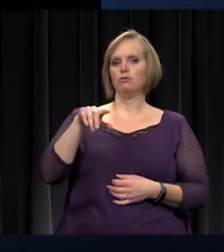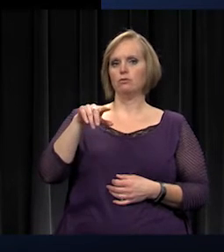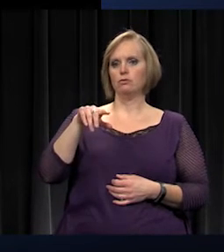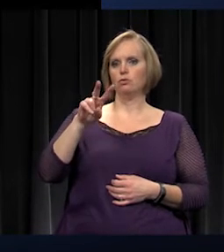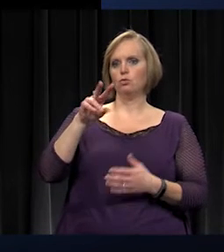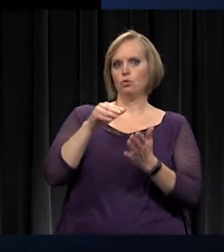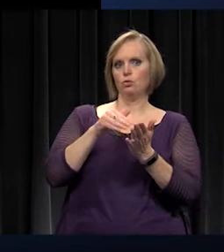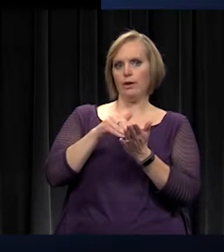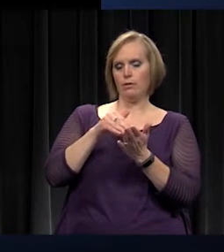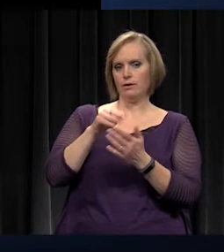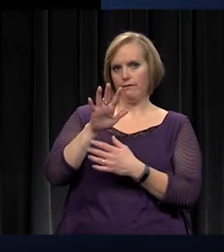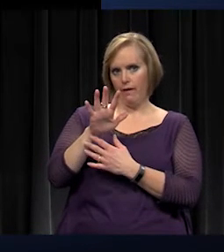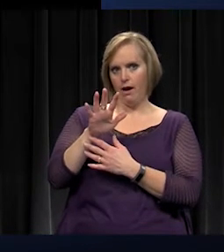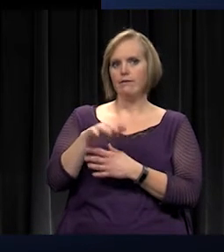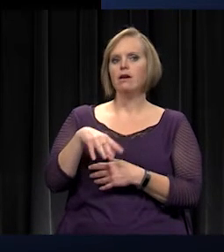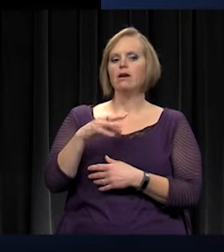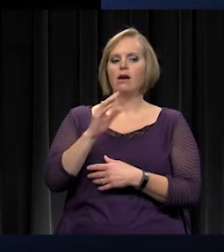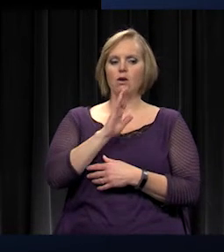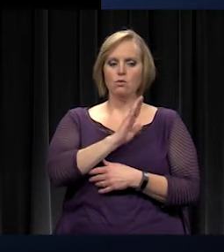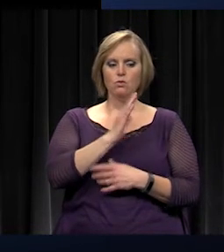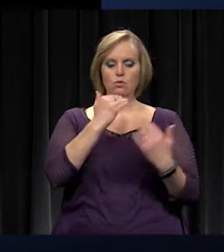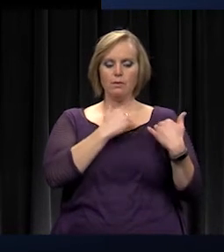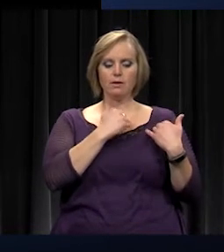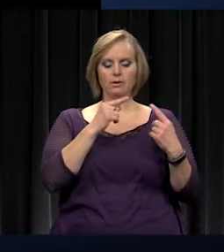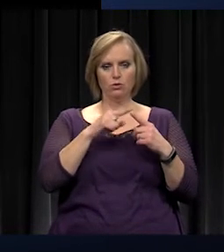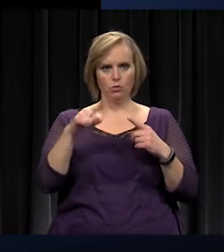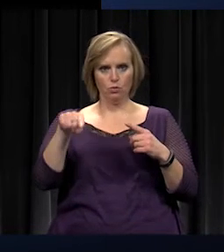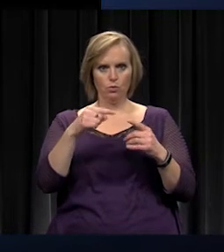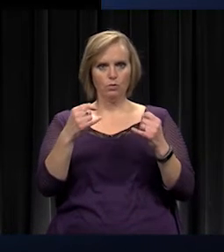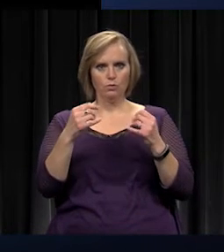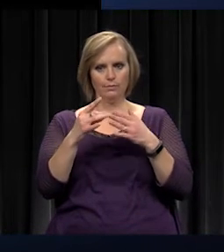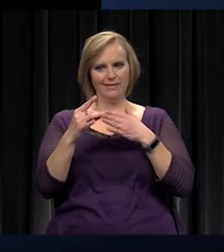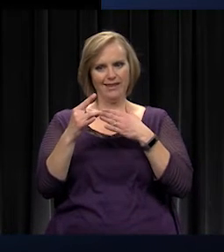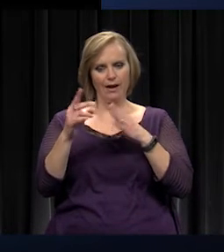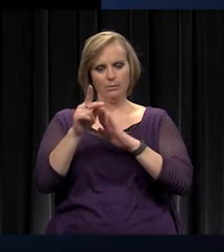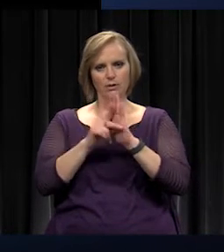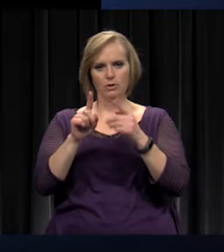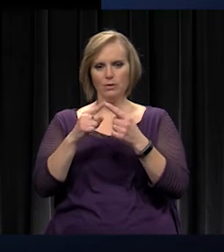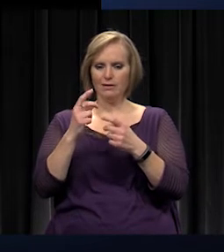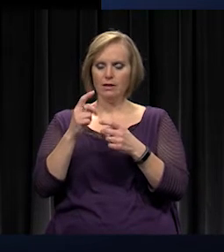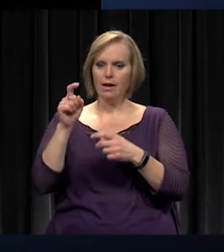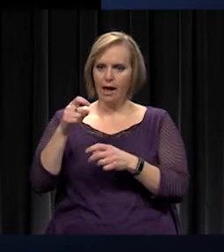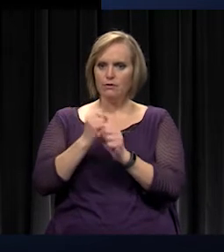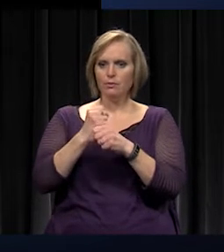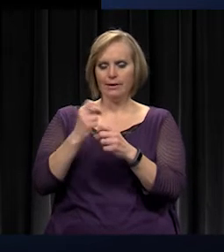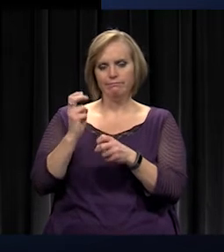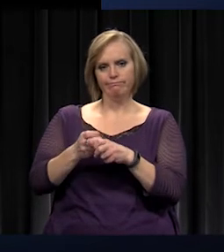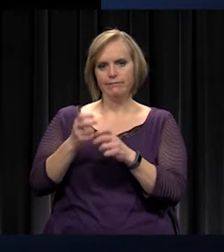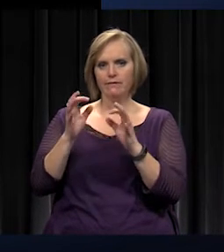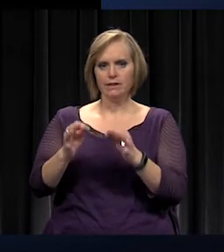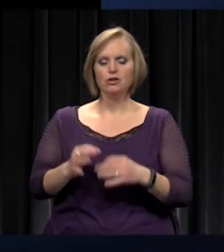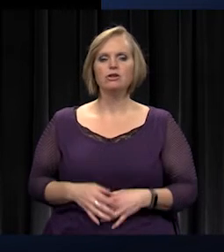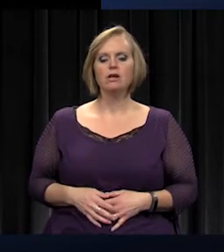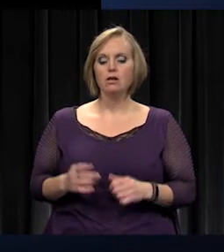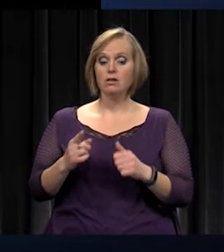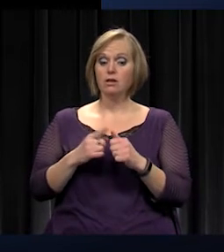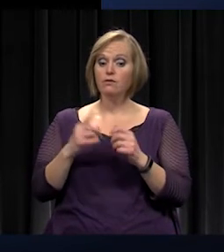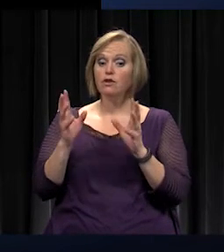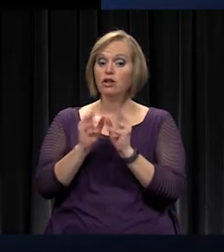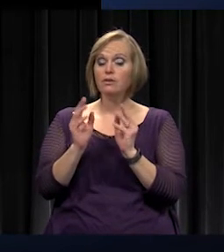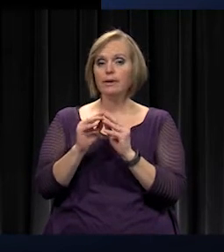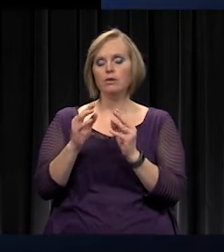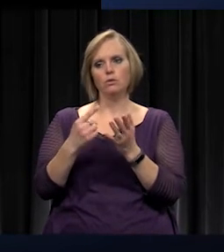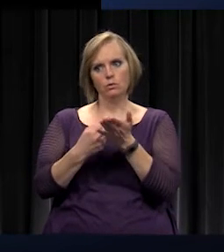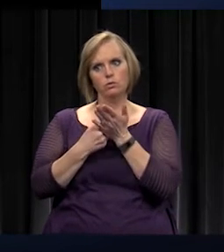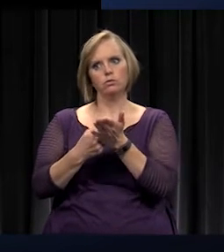to those guiding principles when these tough decisions are made. We spent a little bit of time in our first meeting talking about the growth in our school